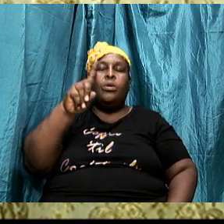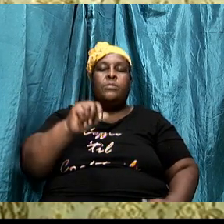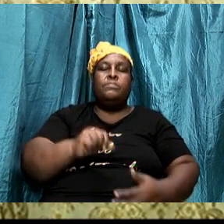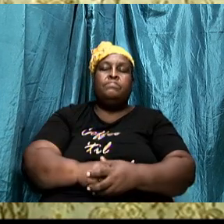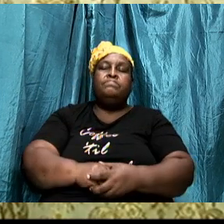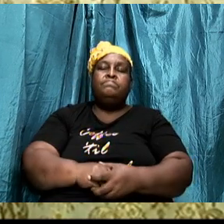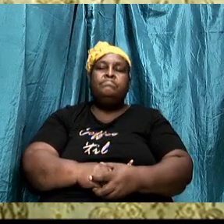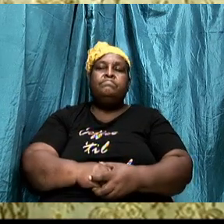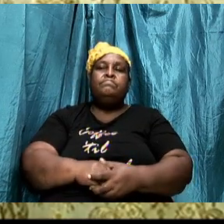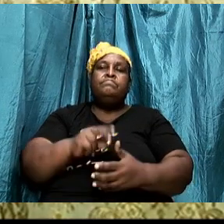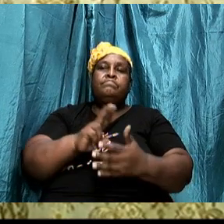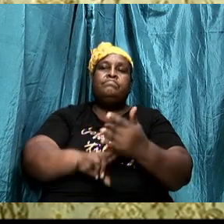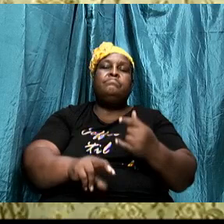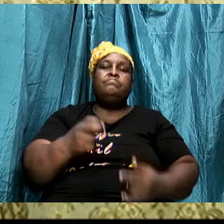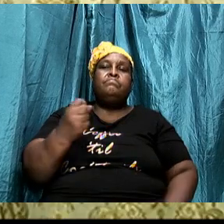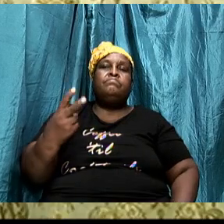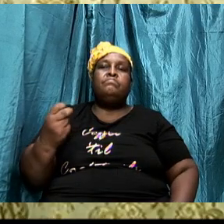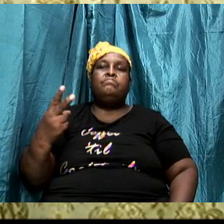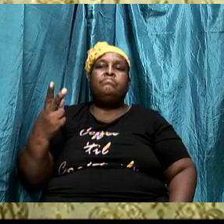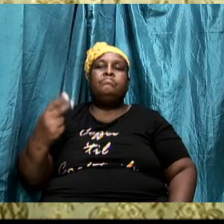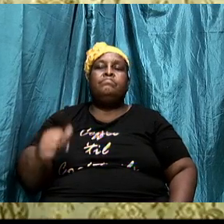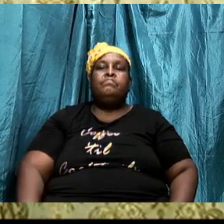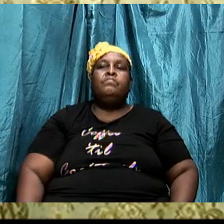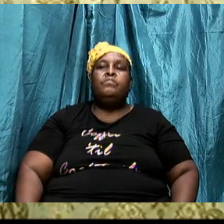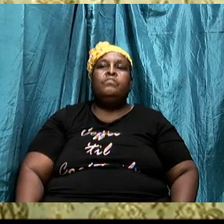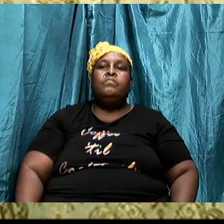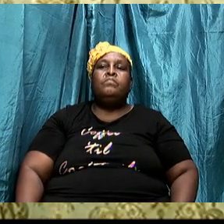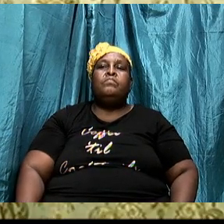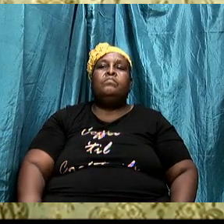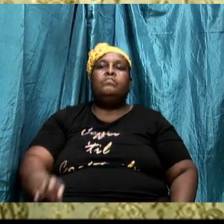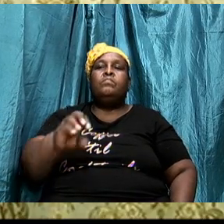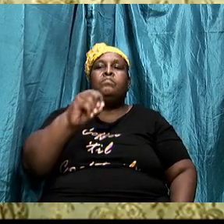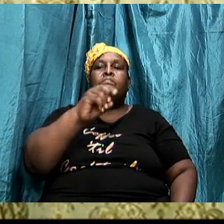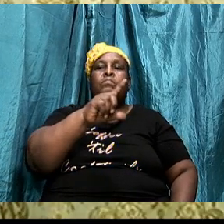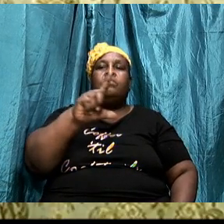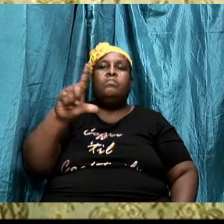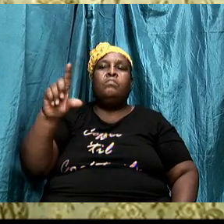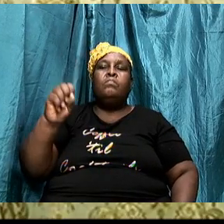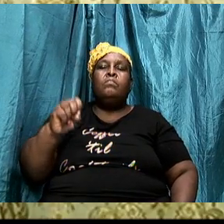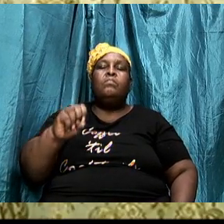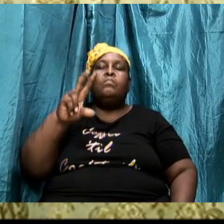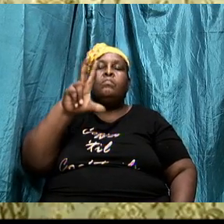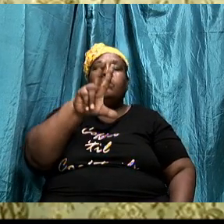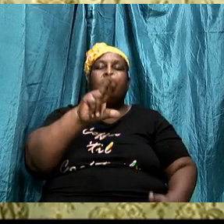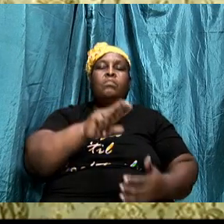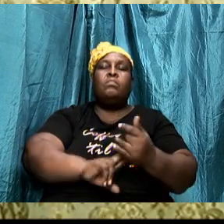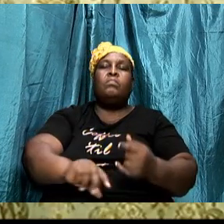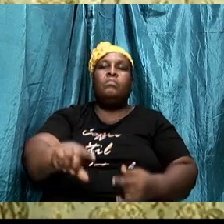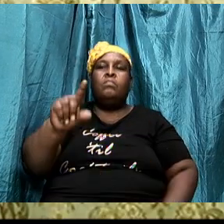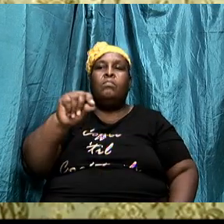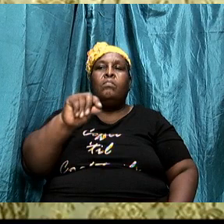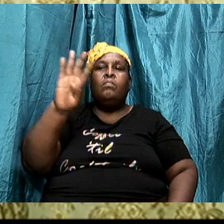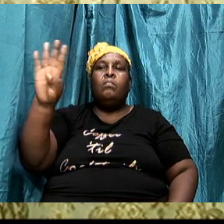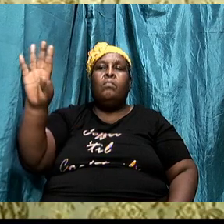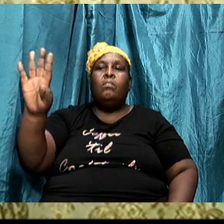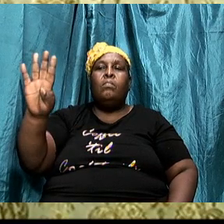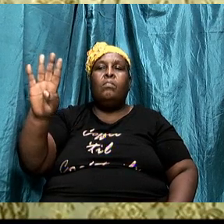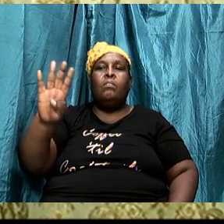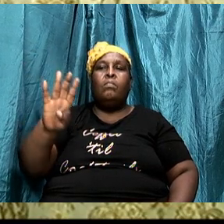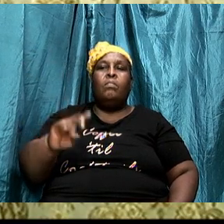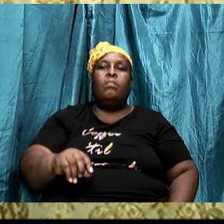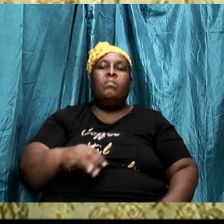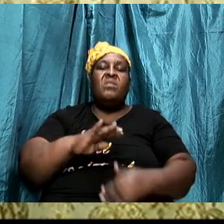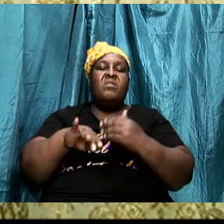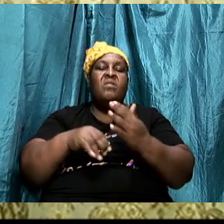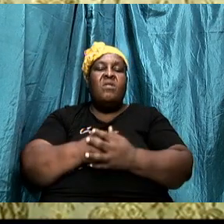verses 12 and Colossians 3 verses 24 all these scriptures